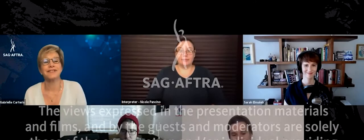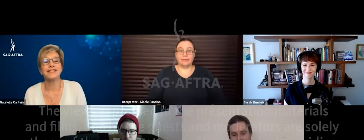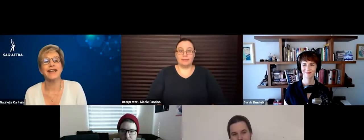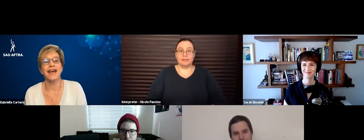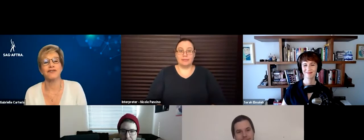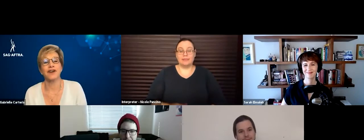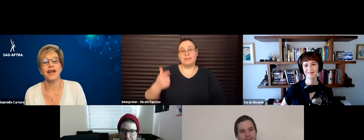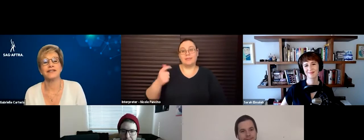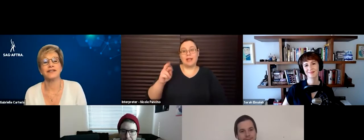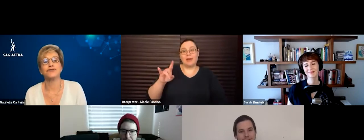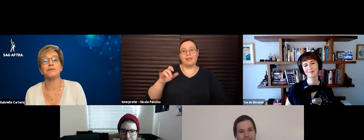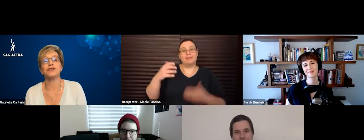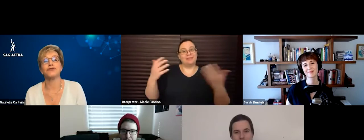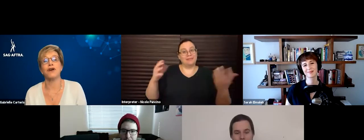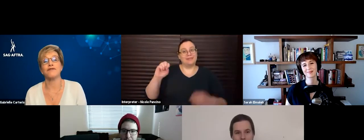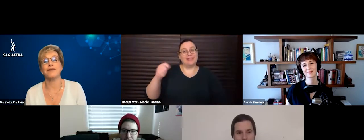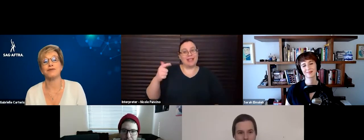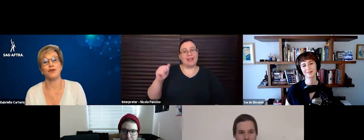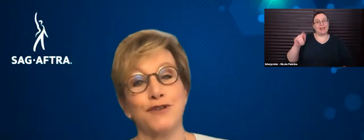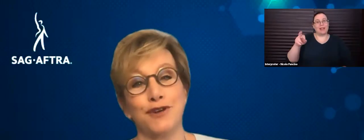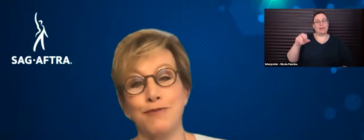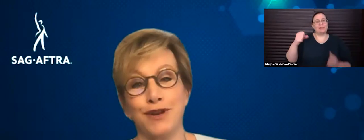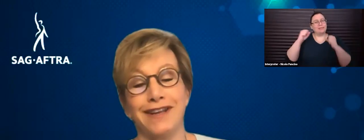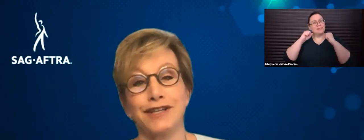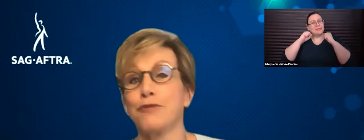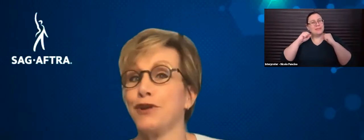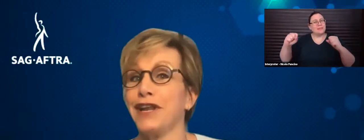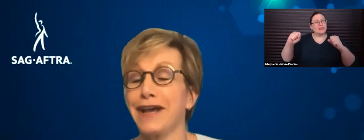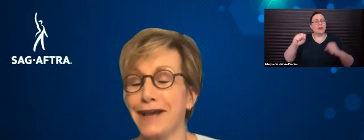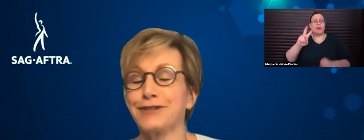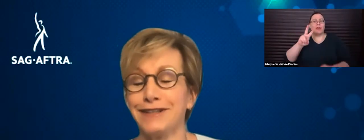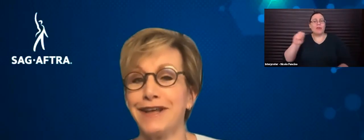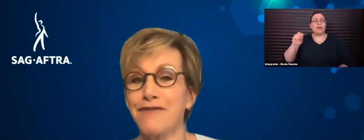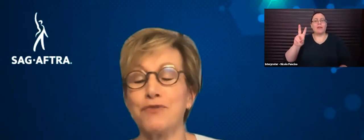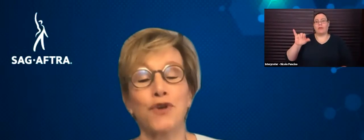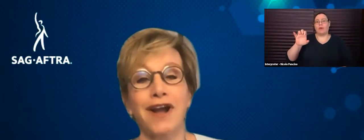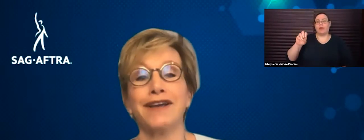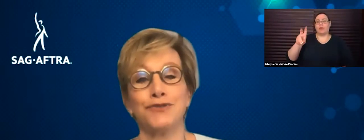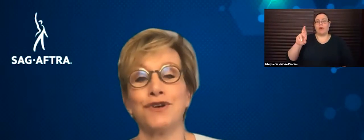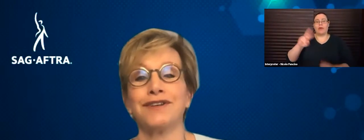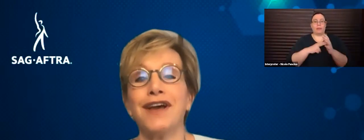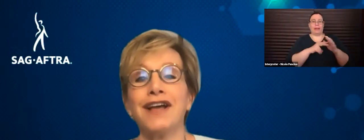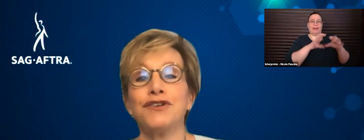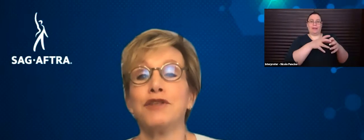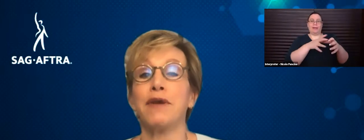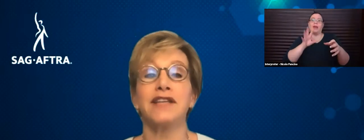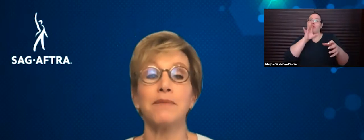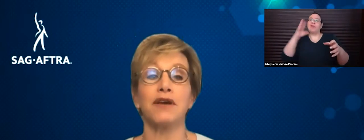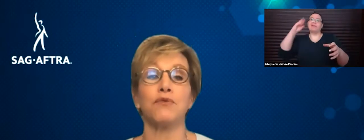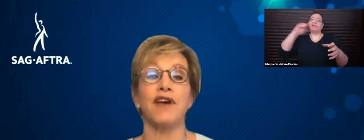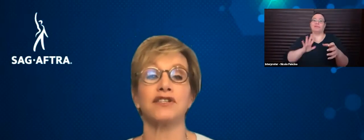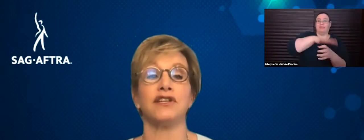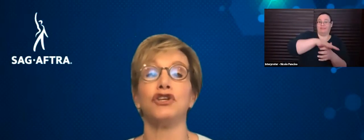Well, SAG-AFTRA has an extremely strong and vibrant voiceover community. It's a community I actually love and work I adore. During the